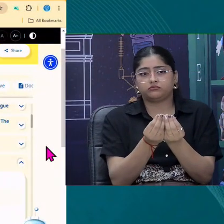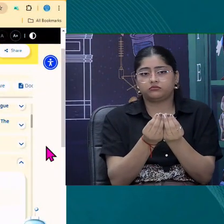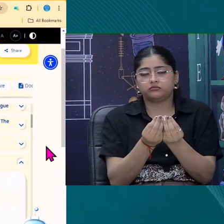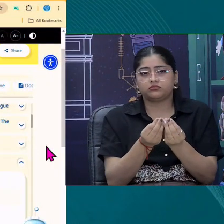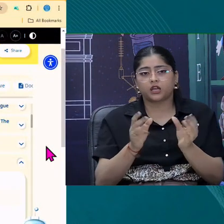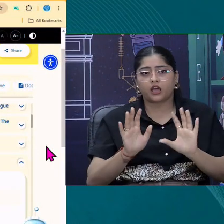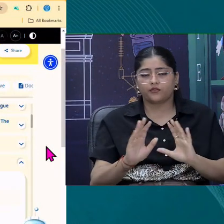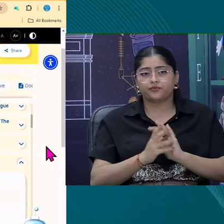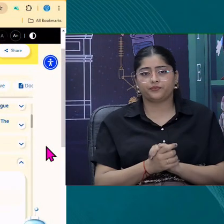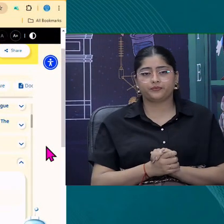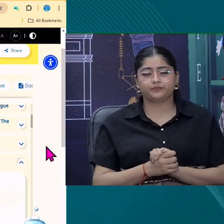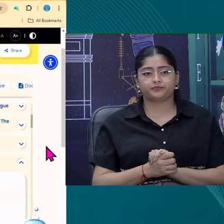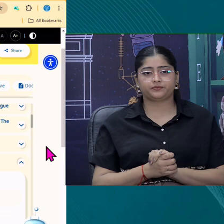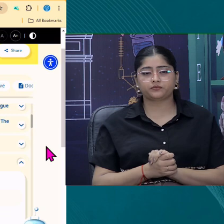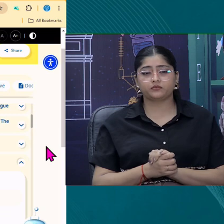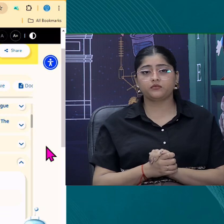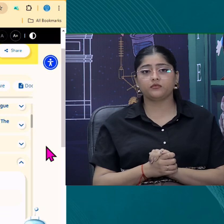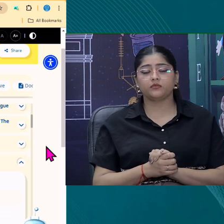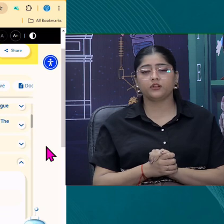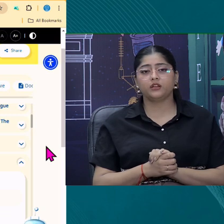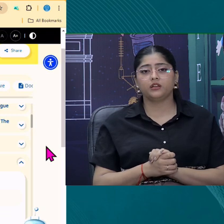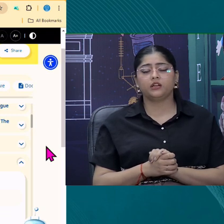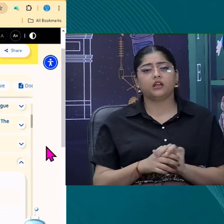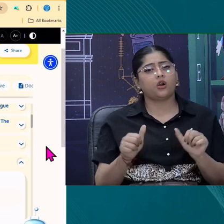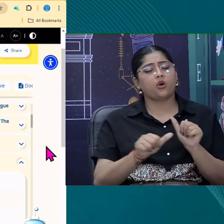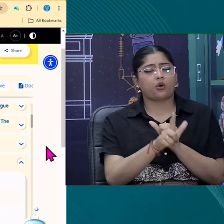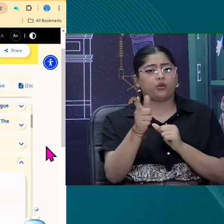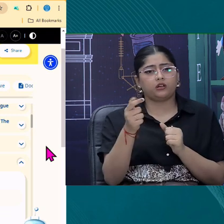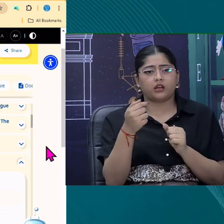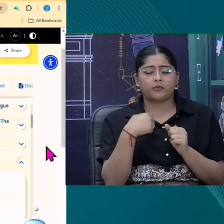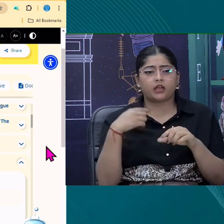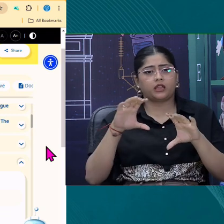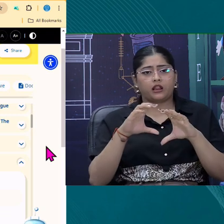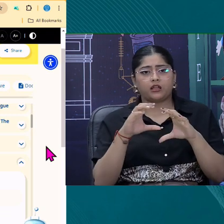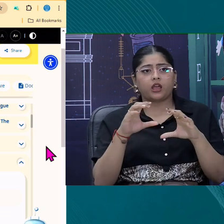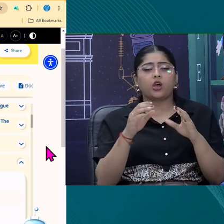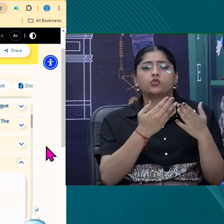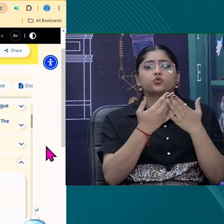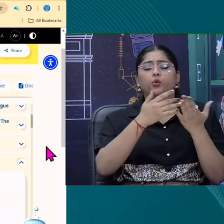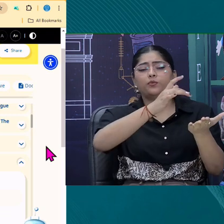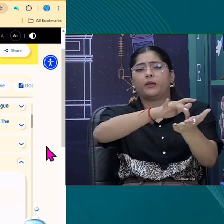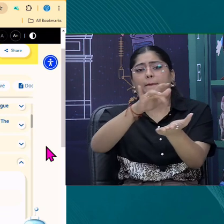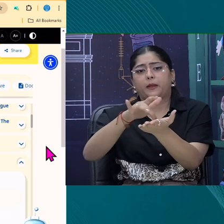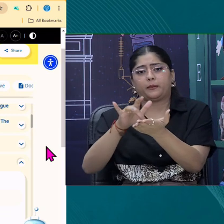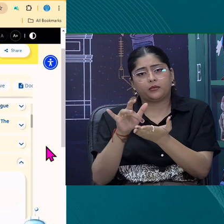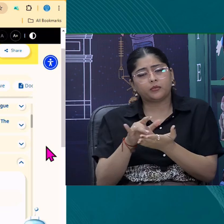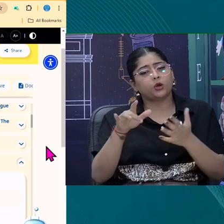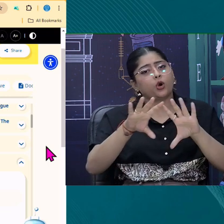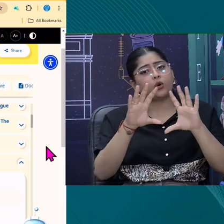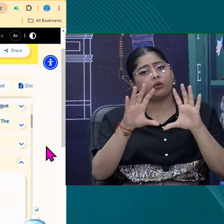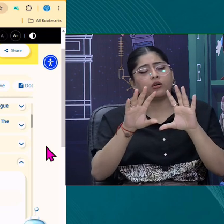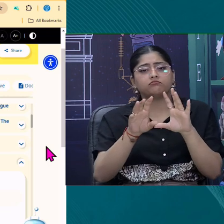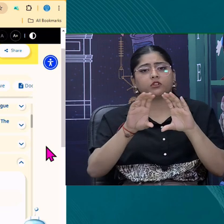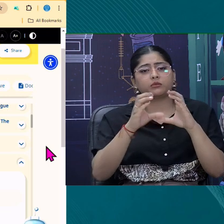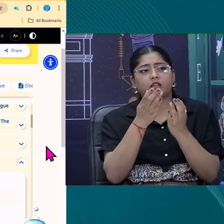Hmm. And nowadays, we have e-smart boards in our classes. Hmm. So, this will be very easy for teachers to